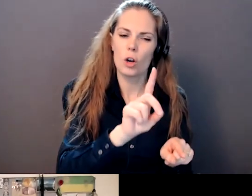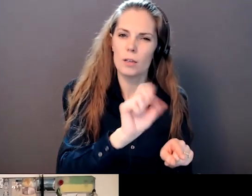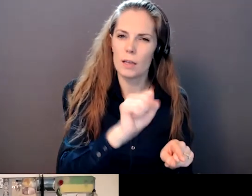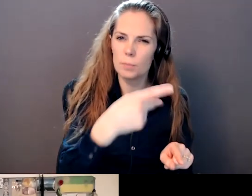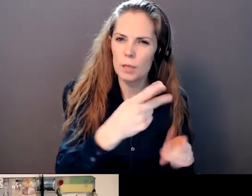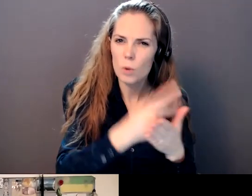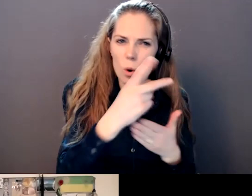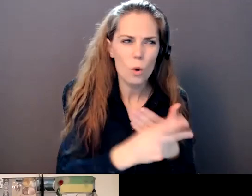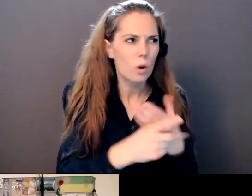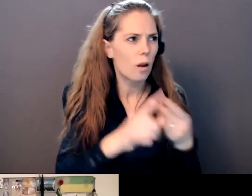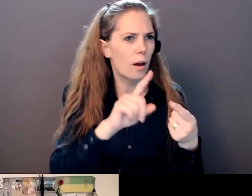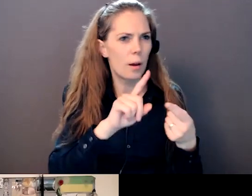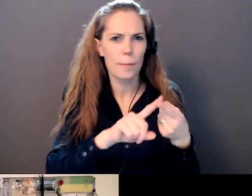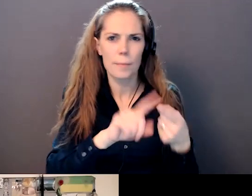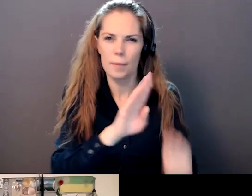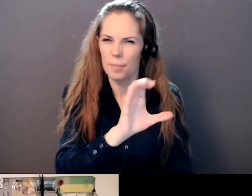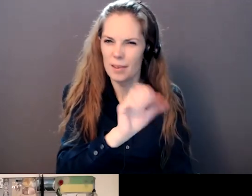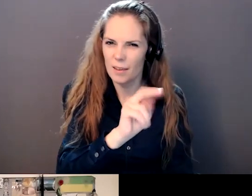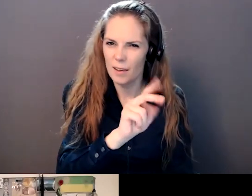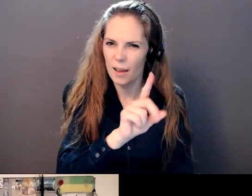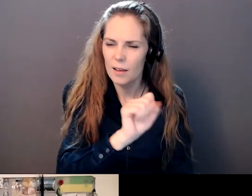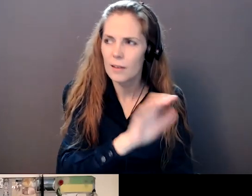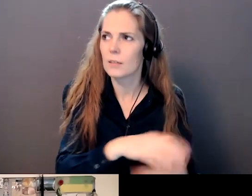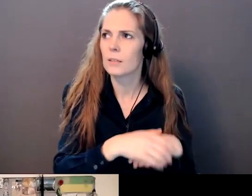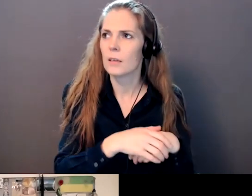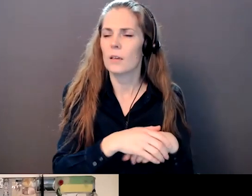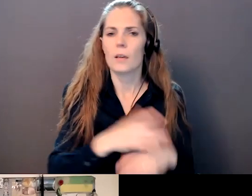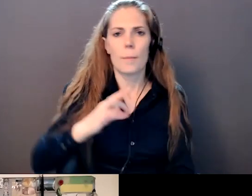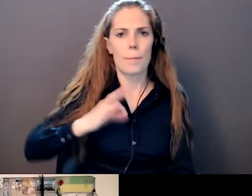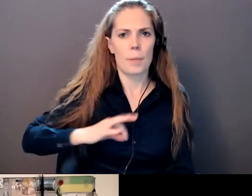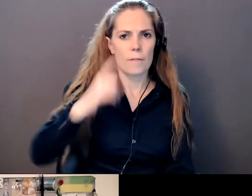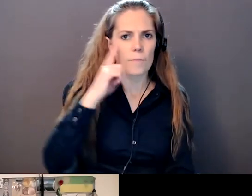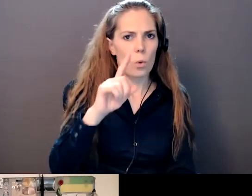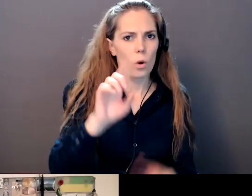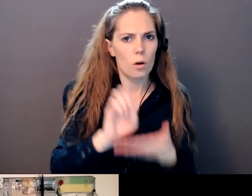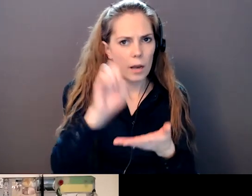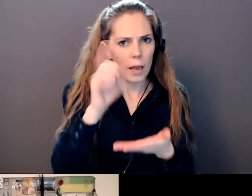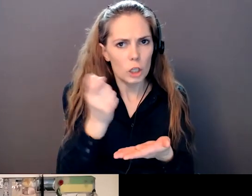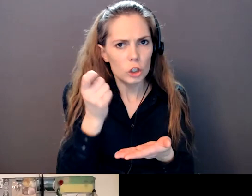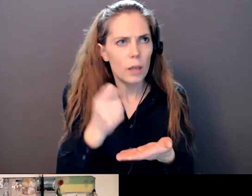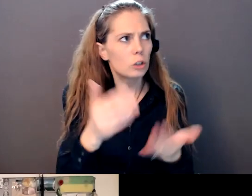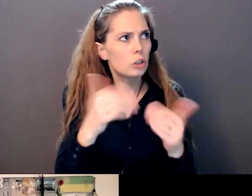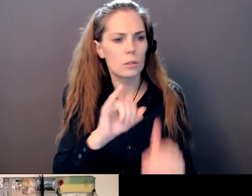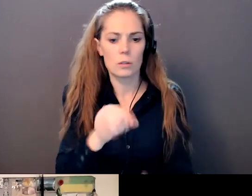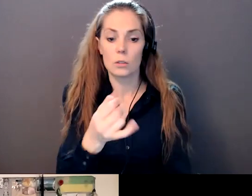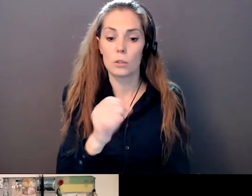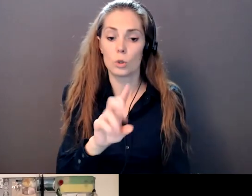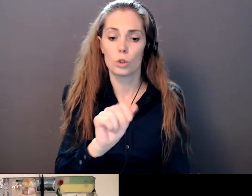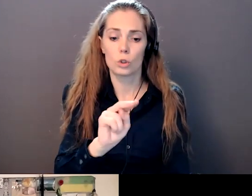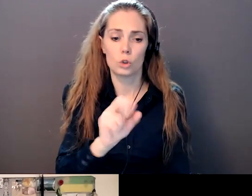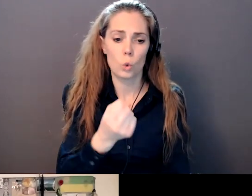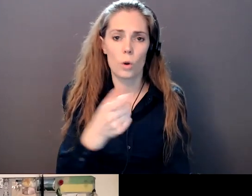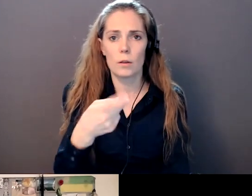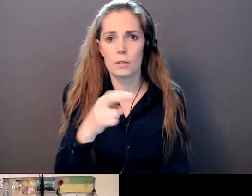persons with disability benefit adjudication, our Jordan's principle are all based in BC. But we're in the process of expanding those across